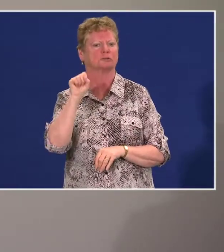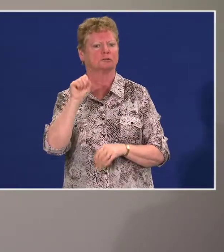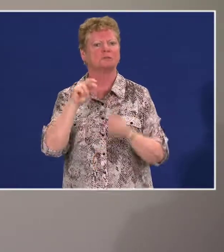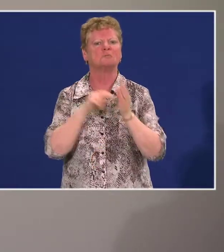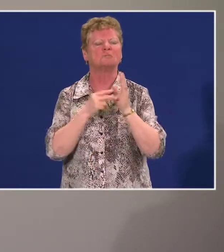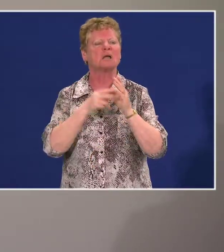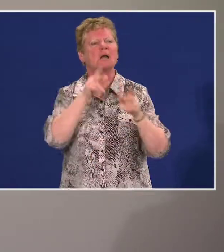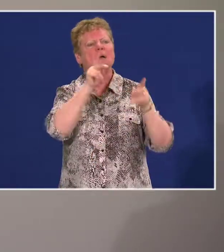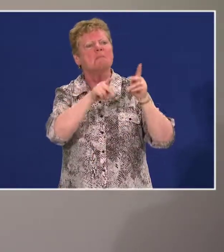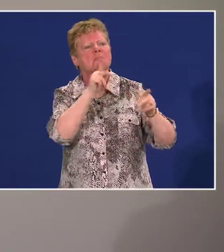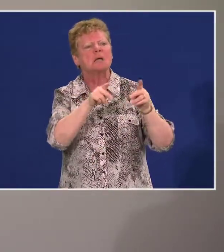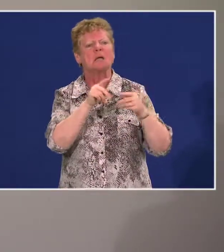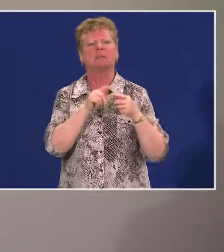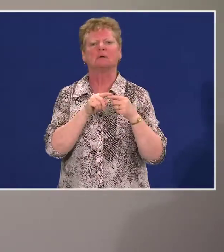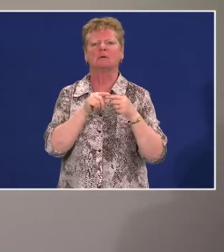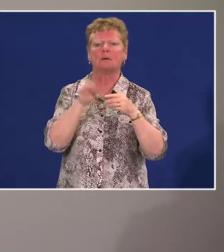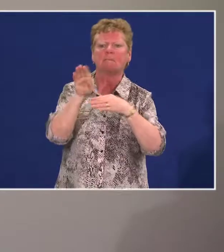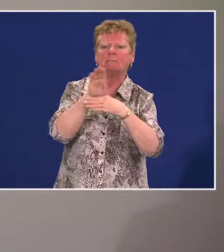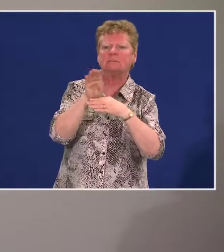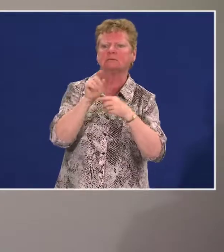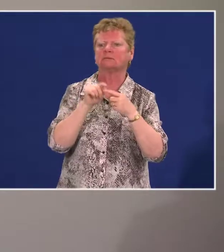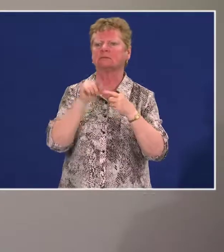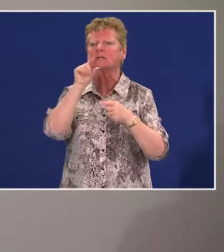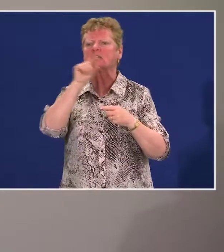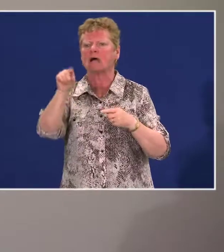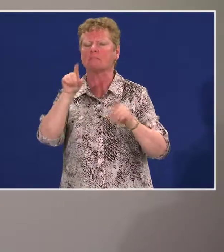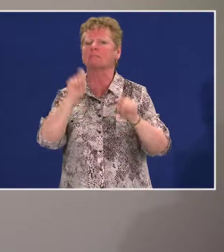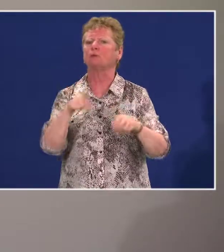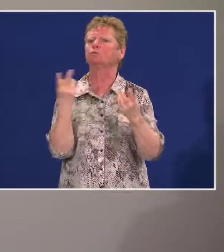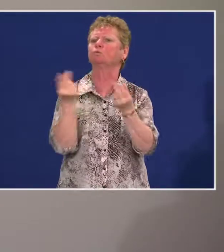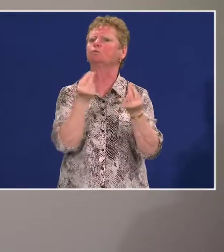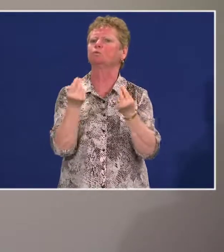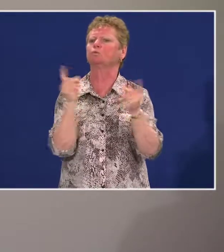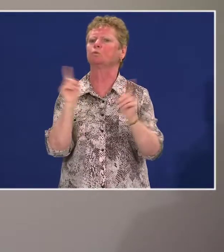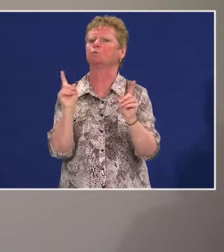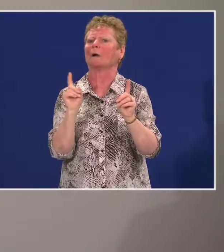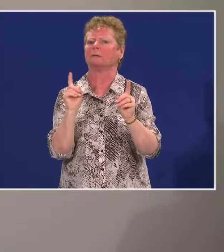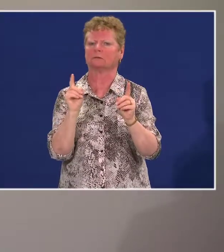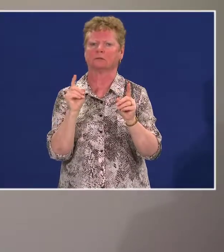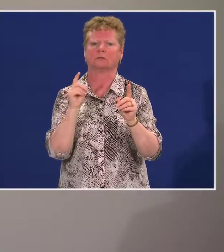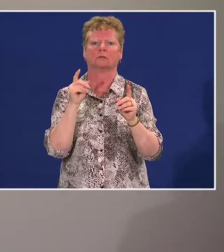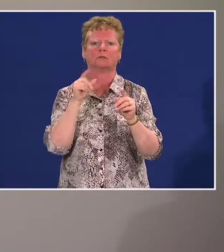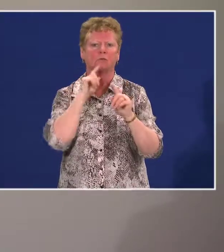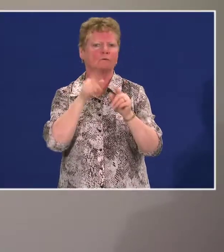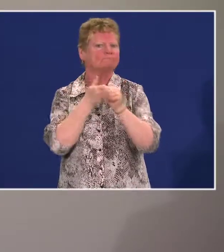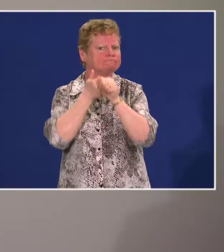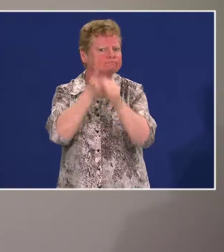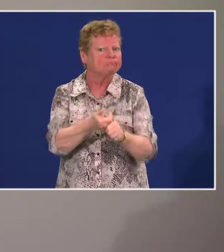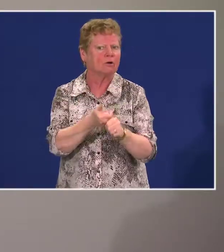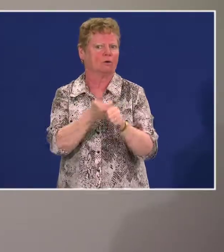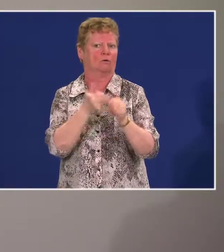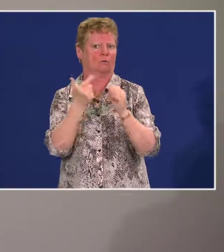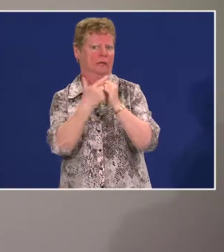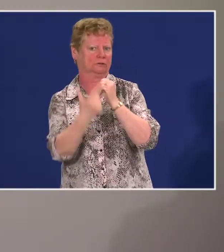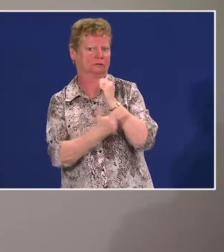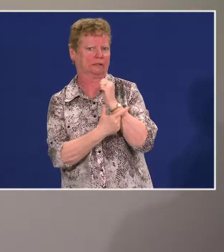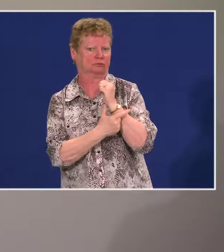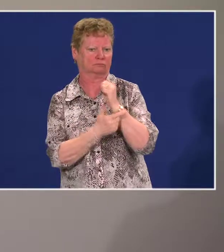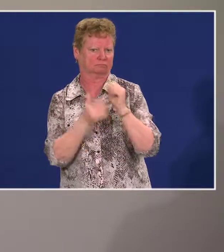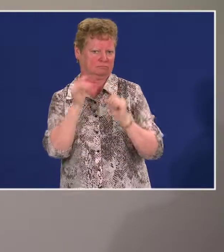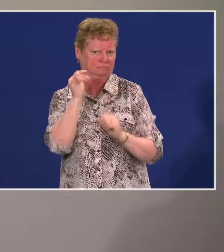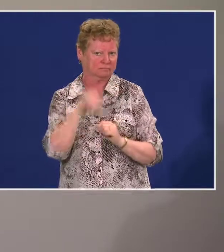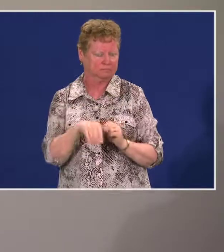businesses, government needs to do to adhere to the legislation.